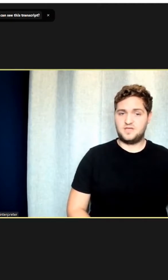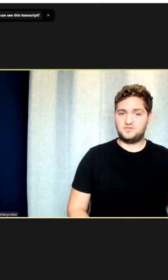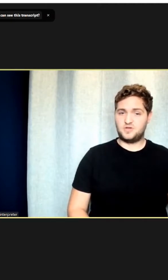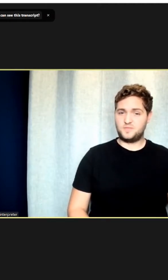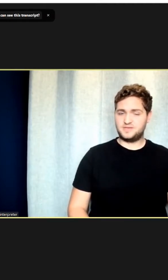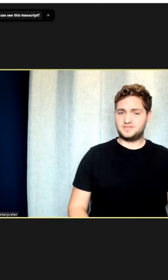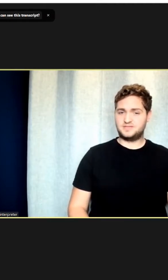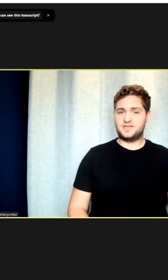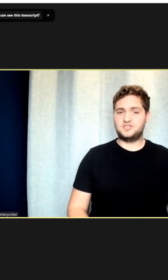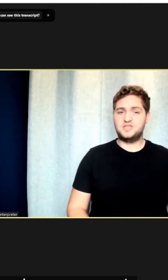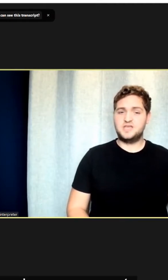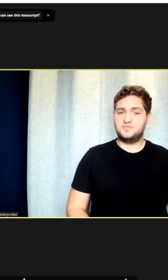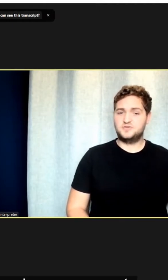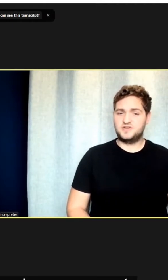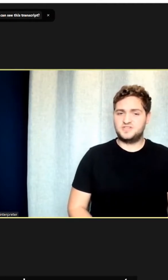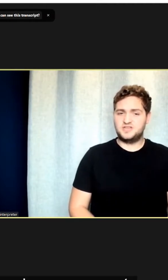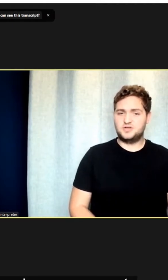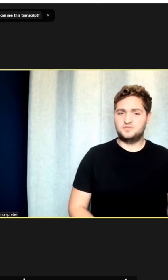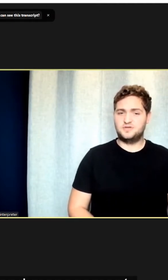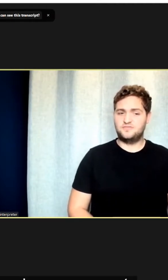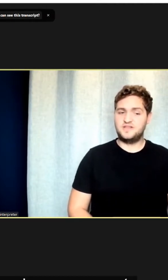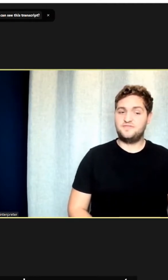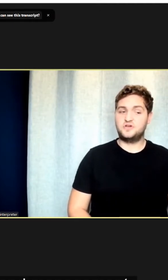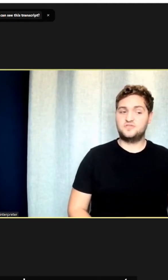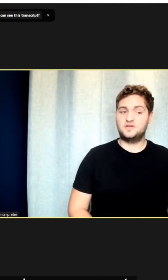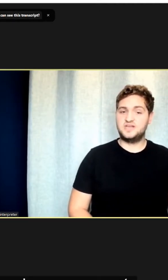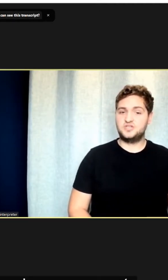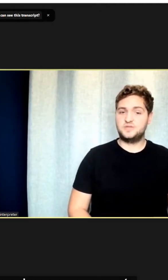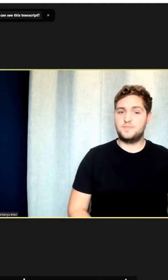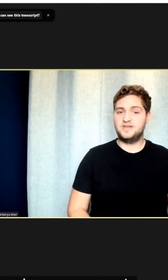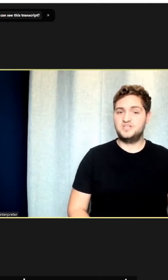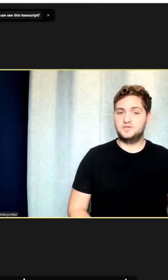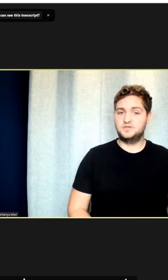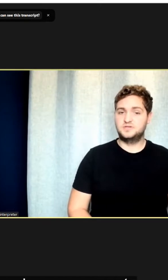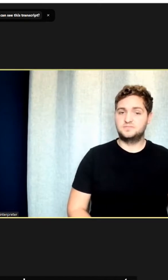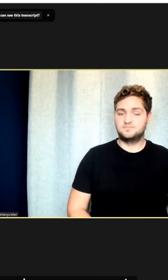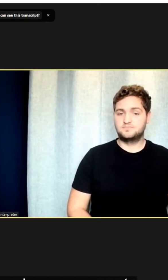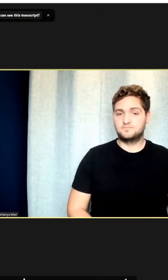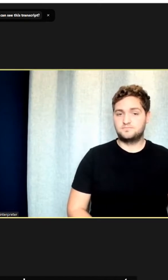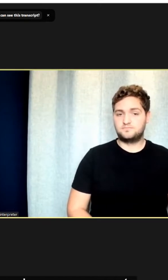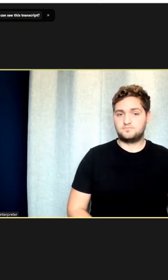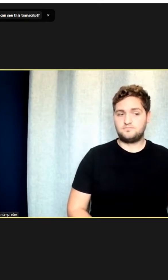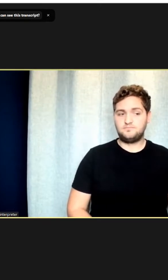Her topics that she does a presentation on really focus around leadership and management.